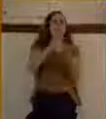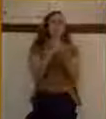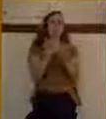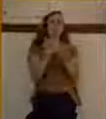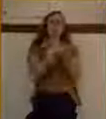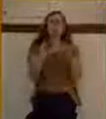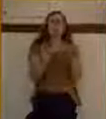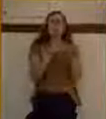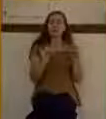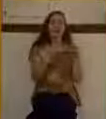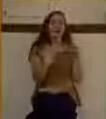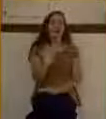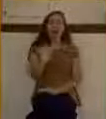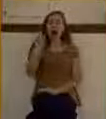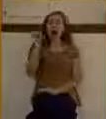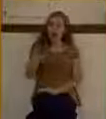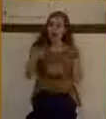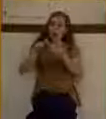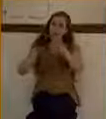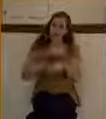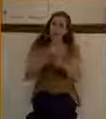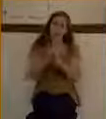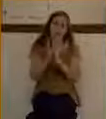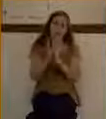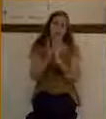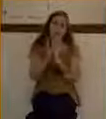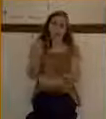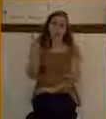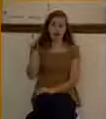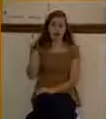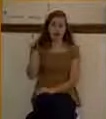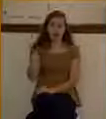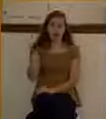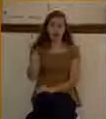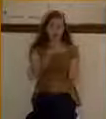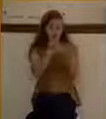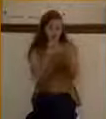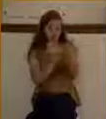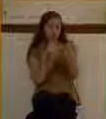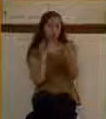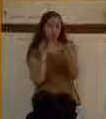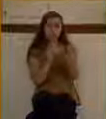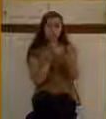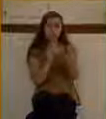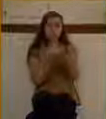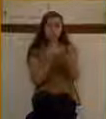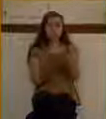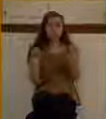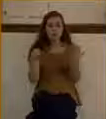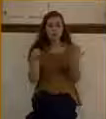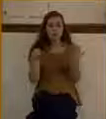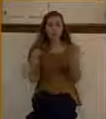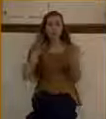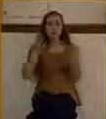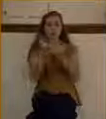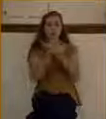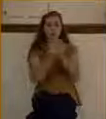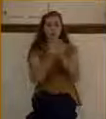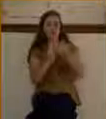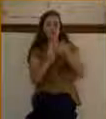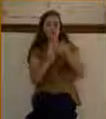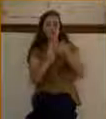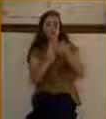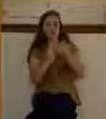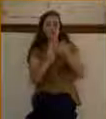in the Scripture. That's the one that you must put your faith in. Now, here's the fourth lesson. Faith appeals to God on the basis of